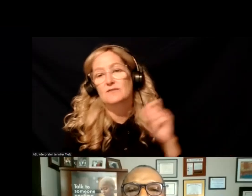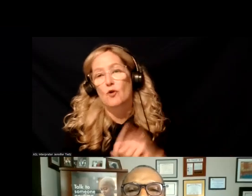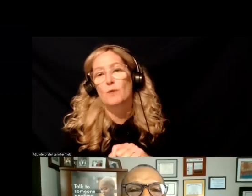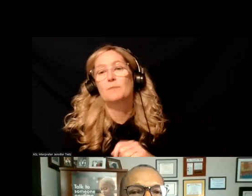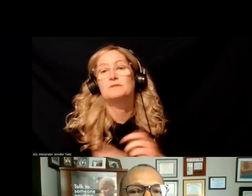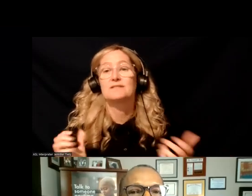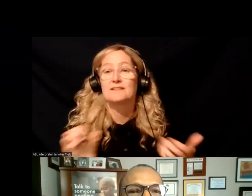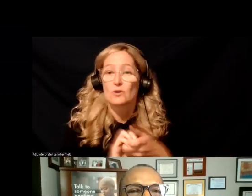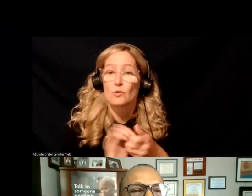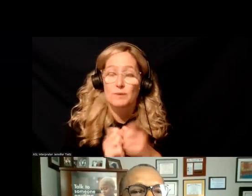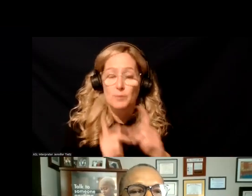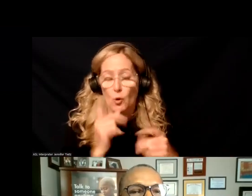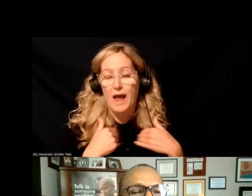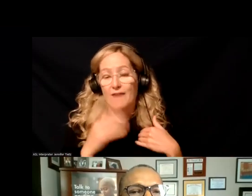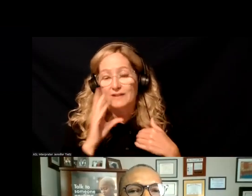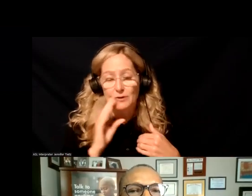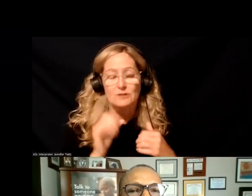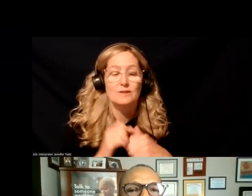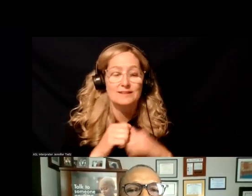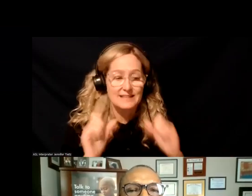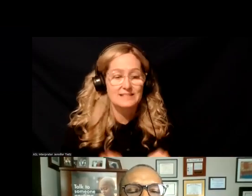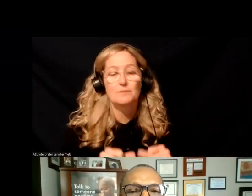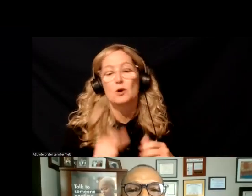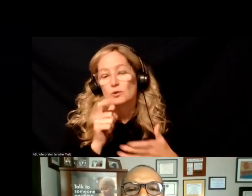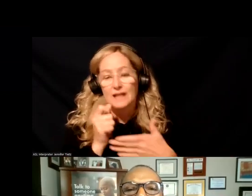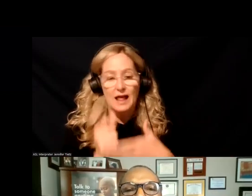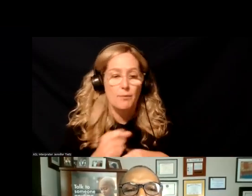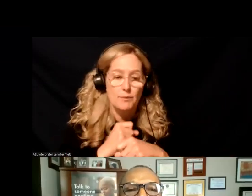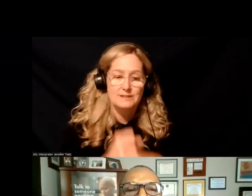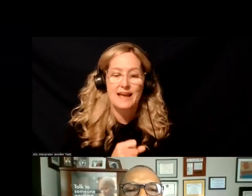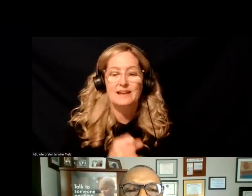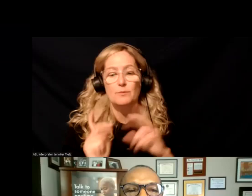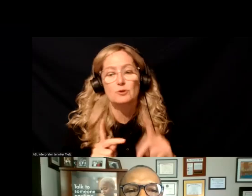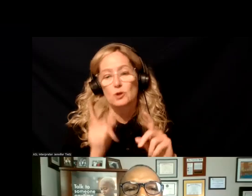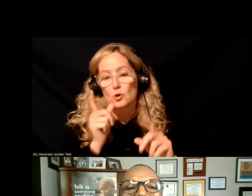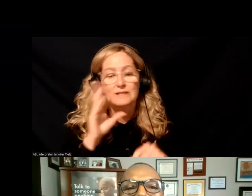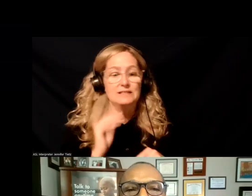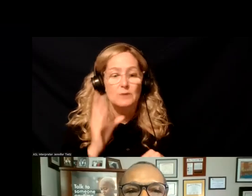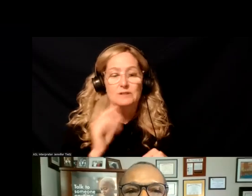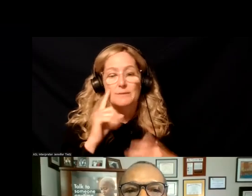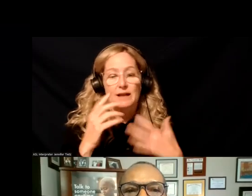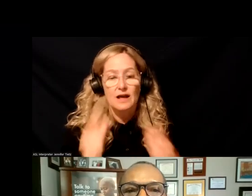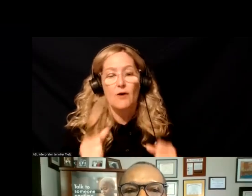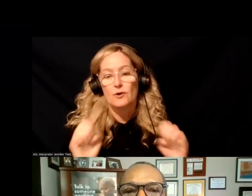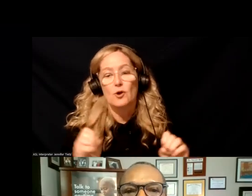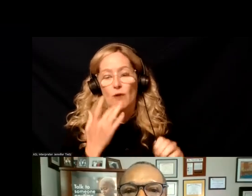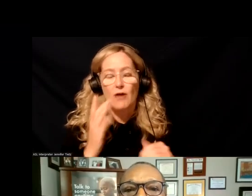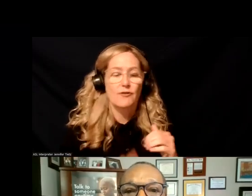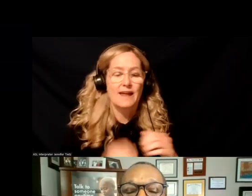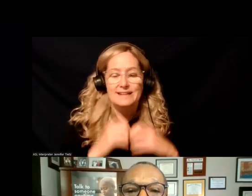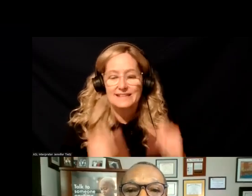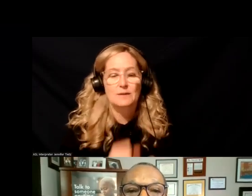with lived experience, a system designed to protect and nurture the individual experiencing a mental health emergency, rather than a system designed to